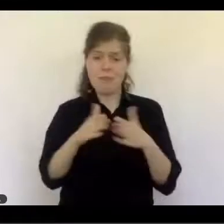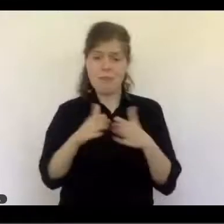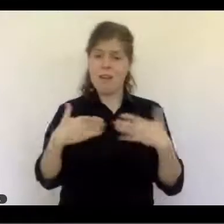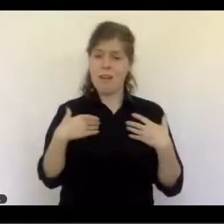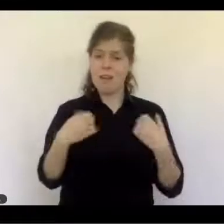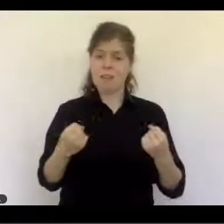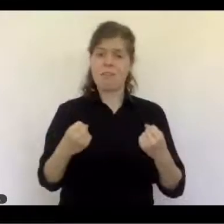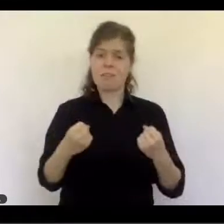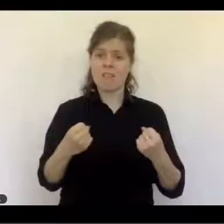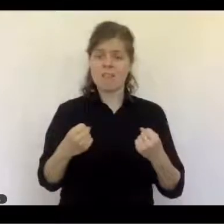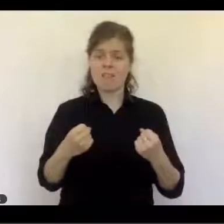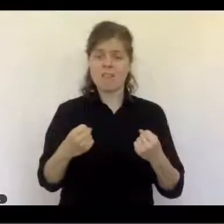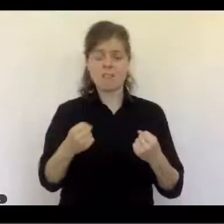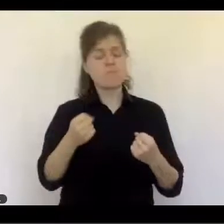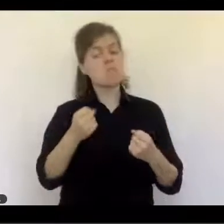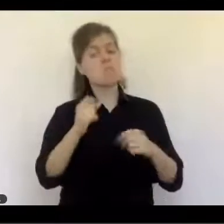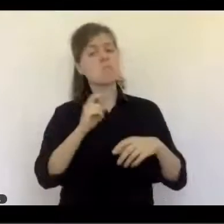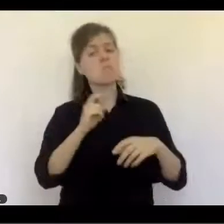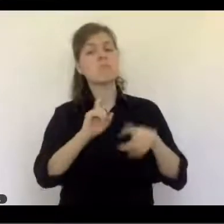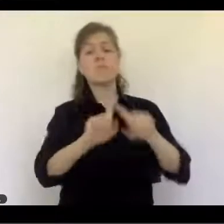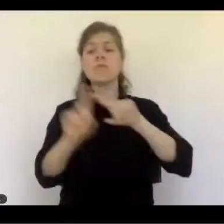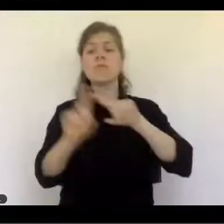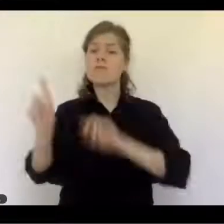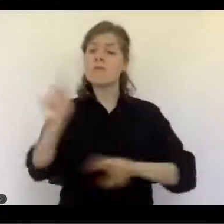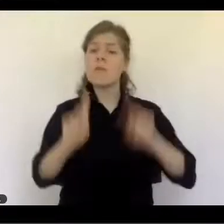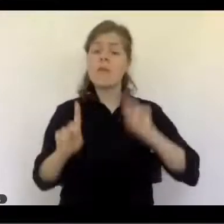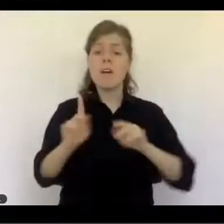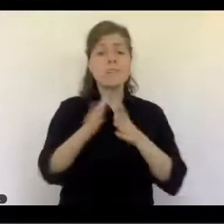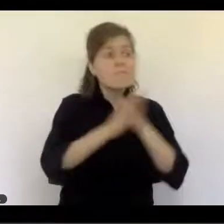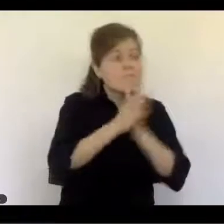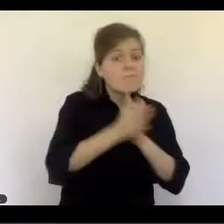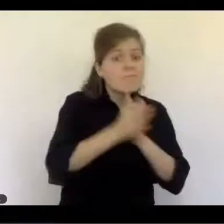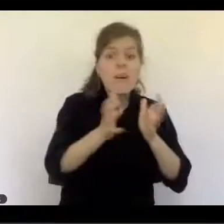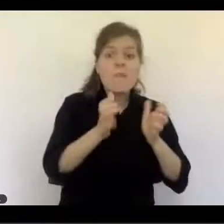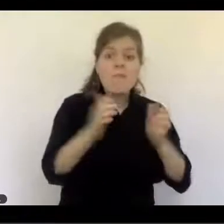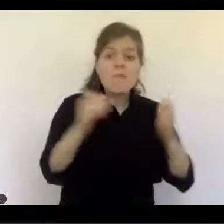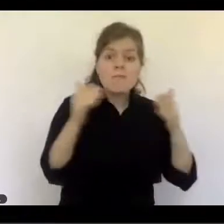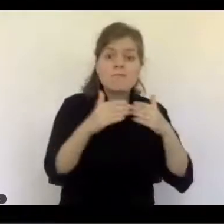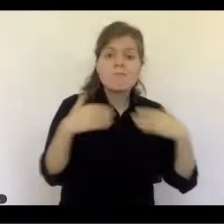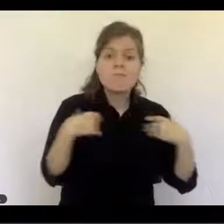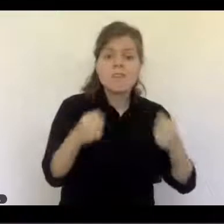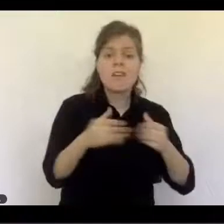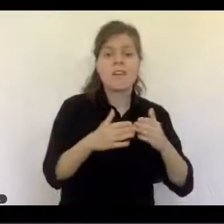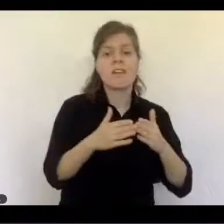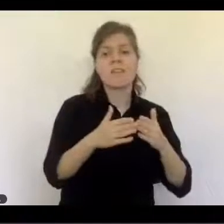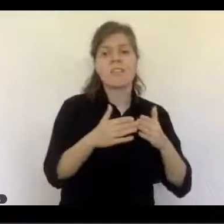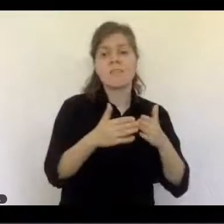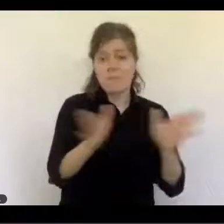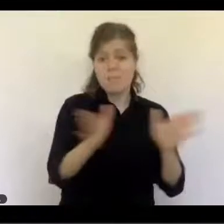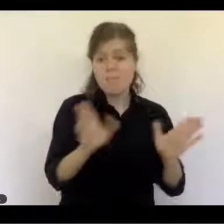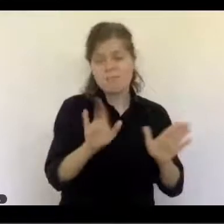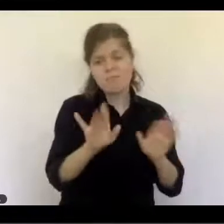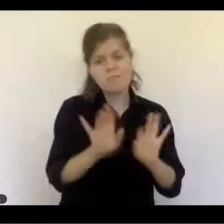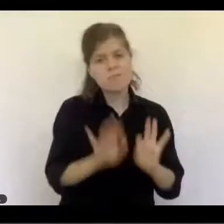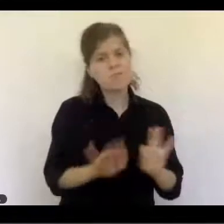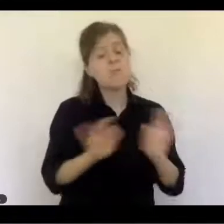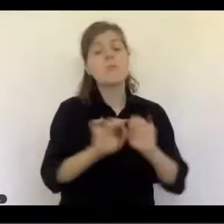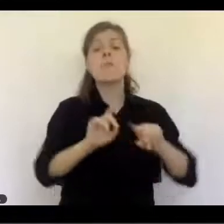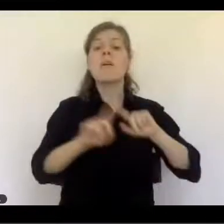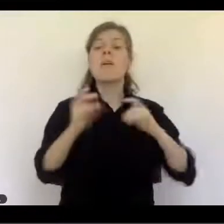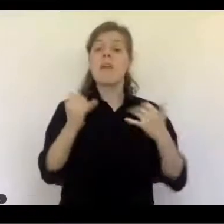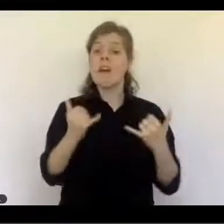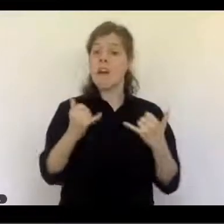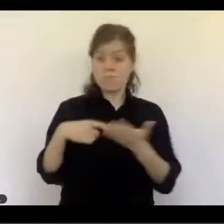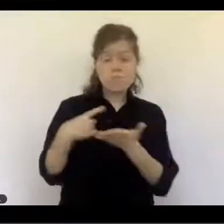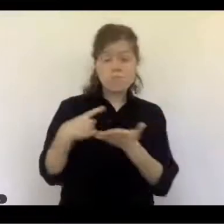interested in public health and wanting to do something. Because it's not a time to talk about it anymore. It's a time